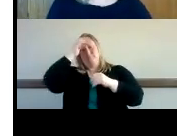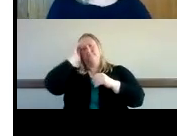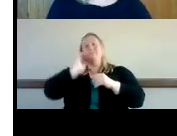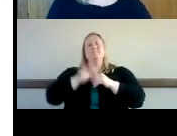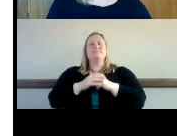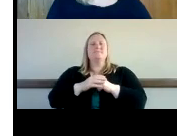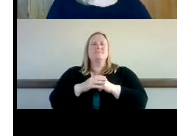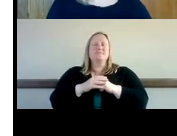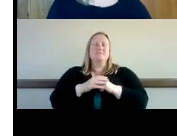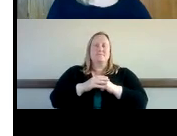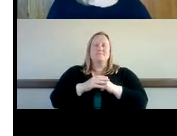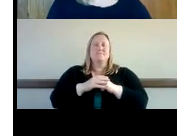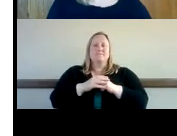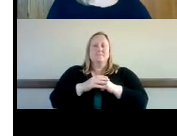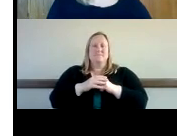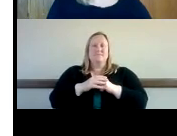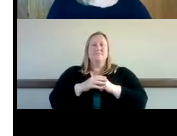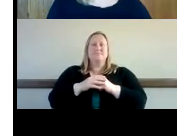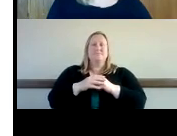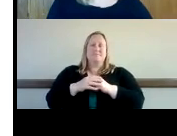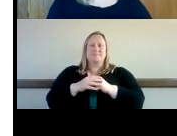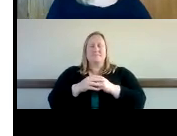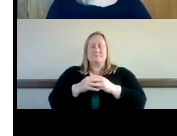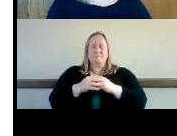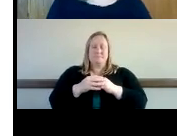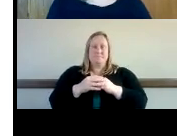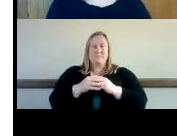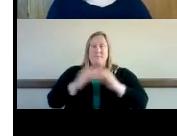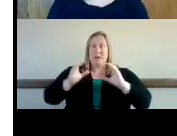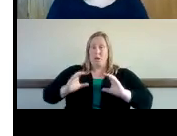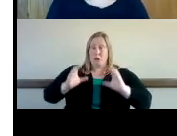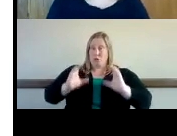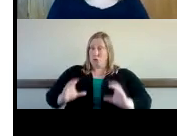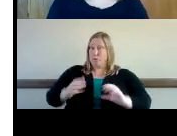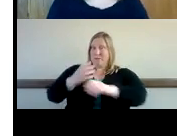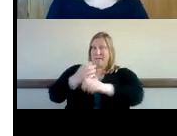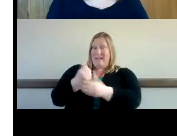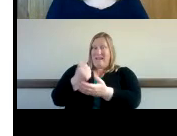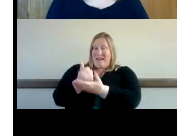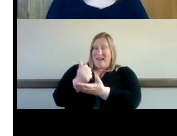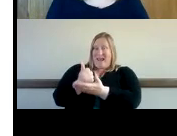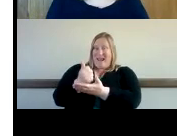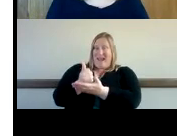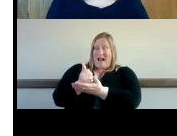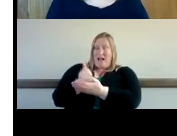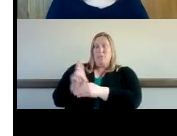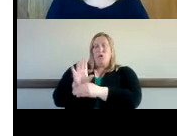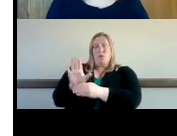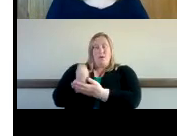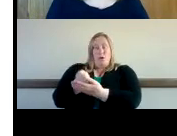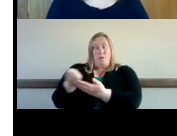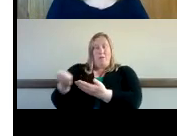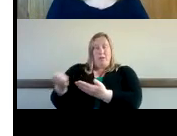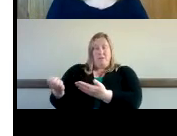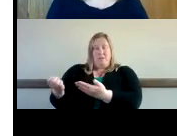difference but this is different about our program too i think consumers can get help using their equipment that they got from i can connect